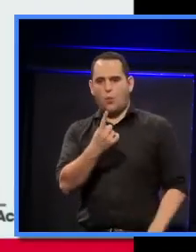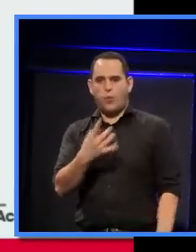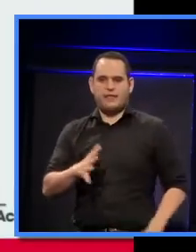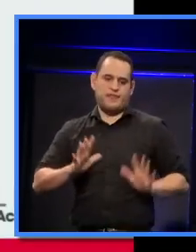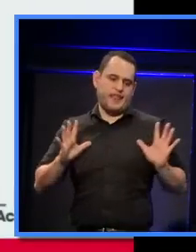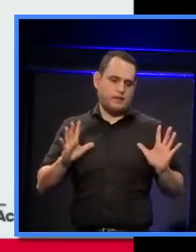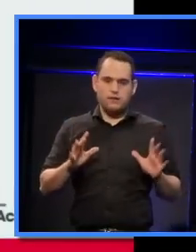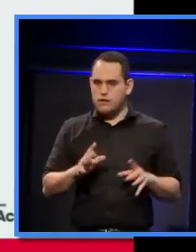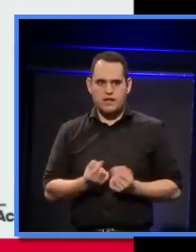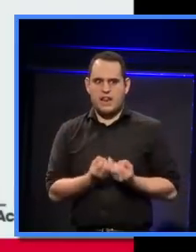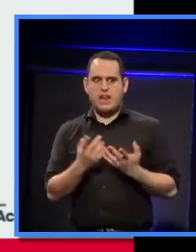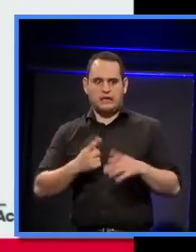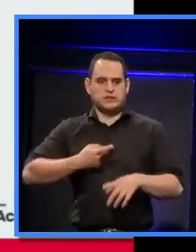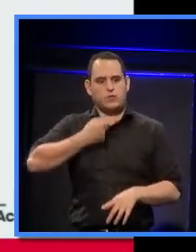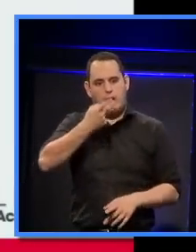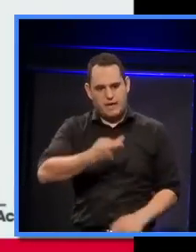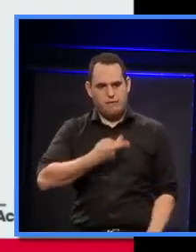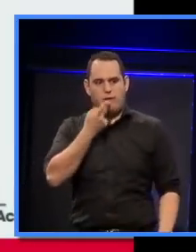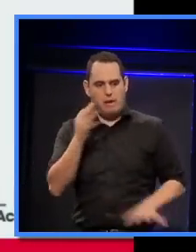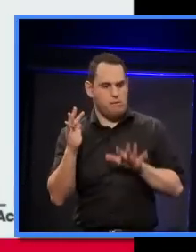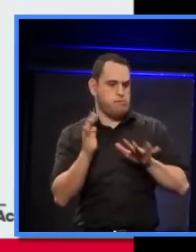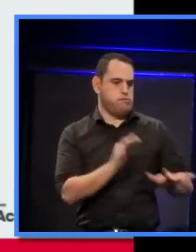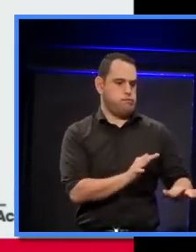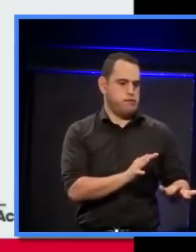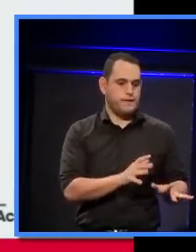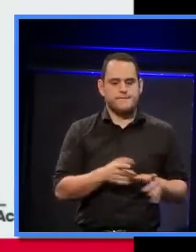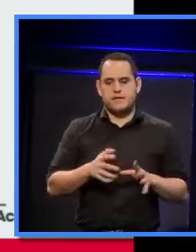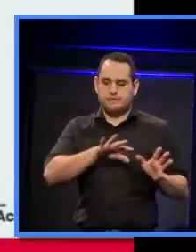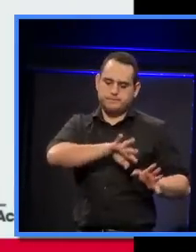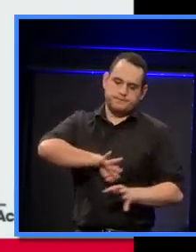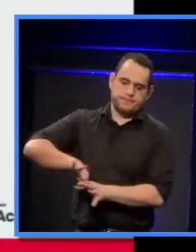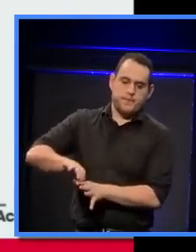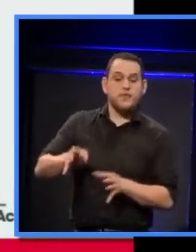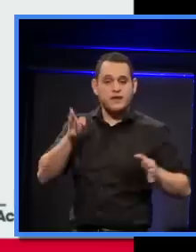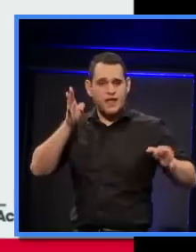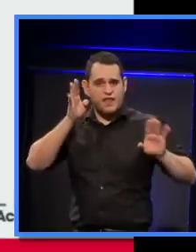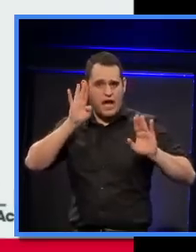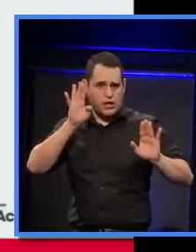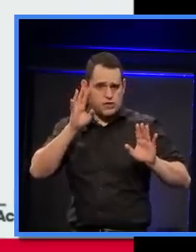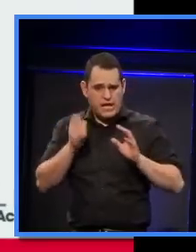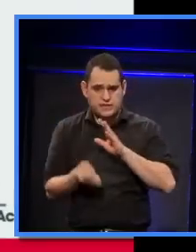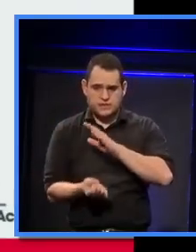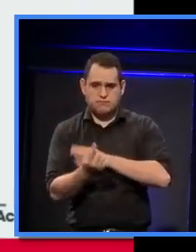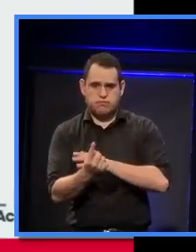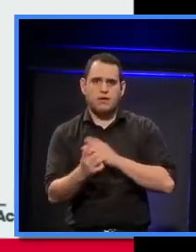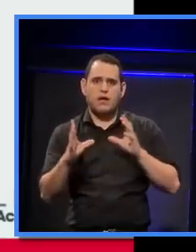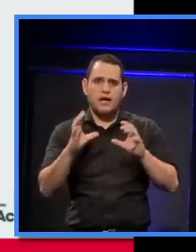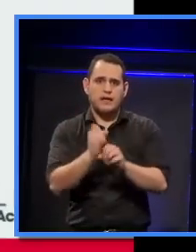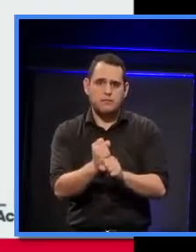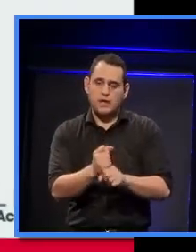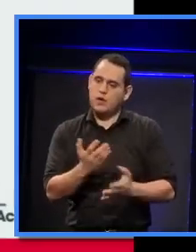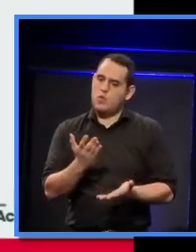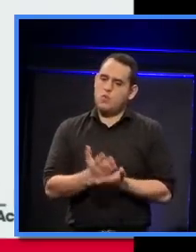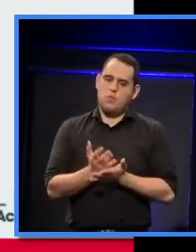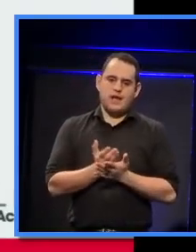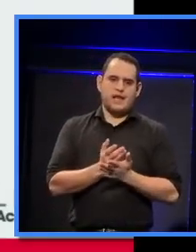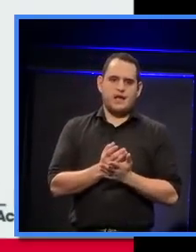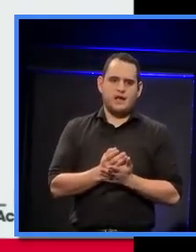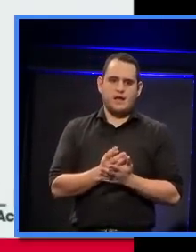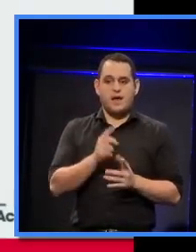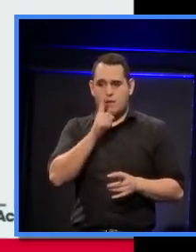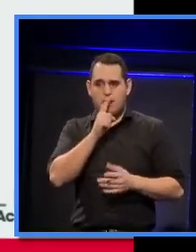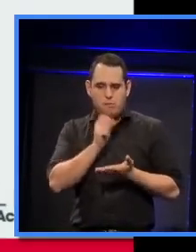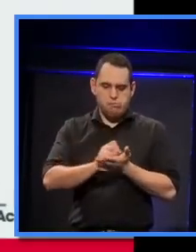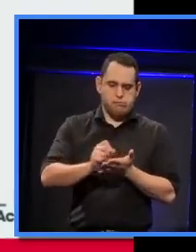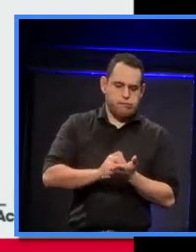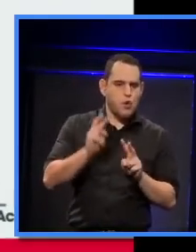The outcome in terms of the acoustics, and we've been really overwhelmed by the reviews. There